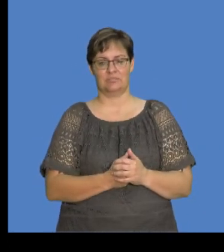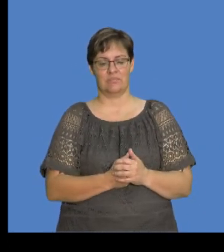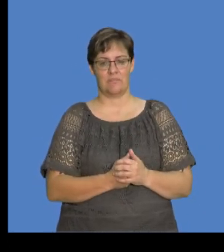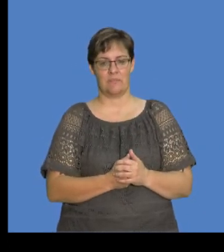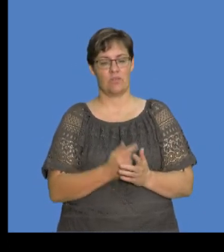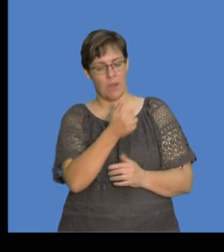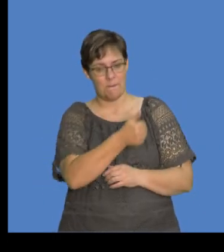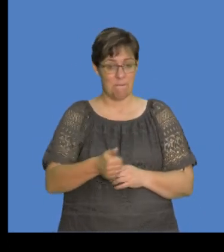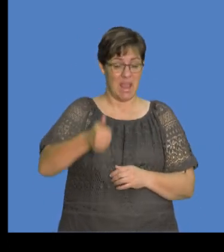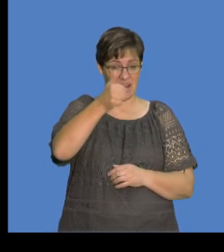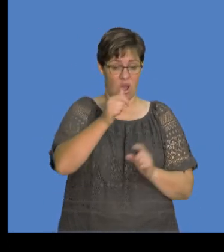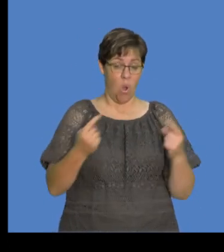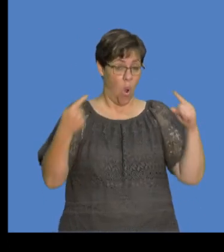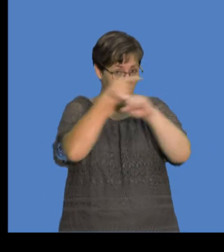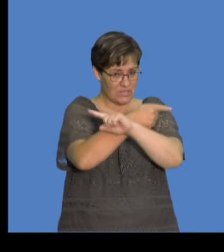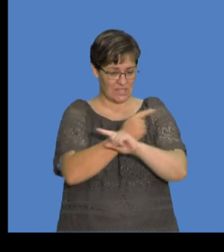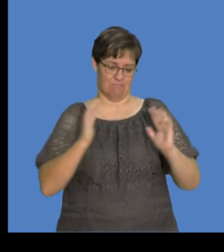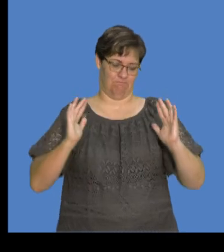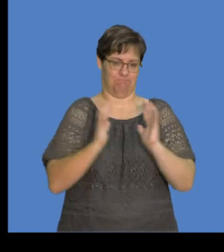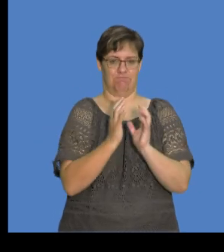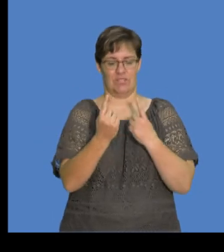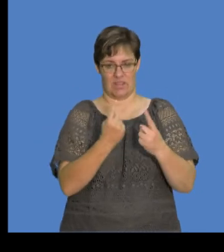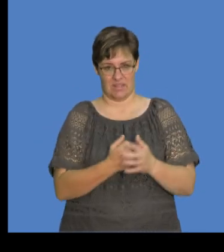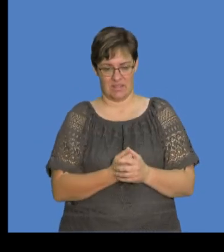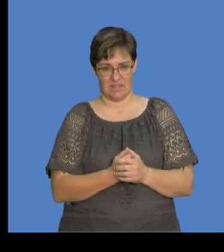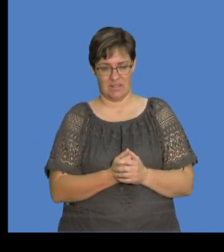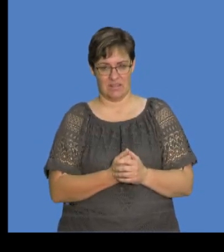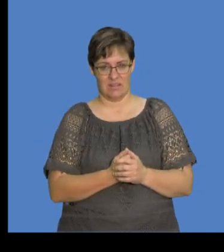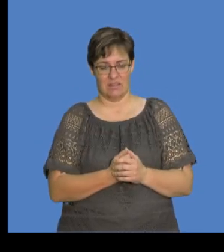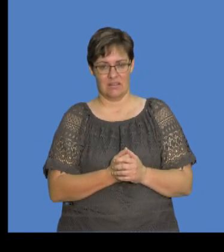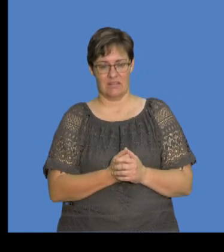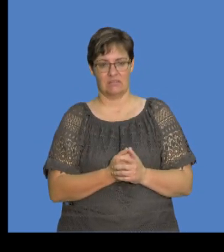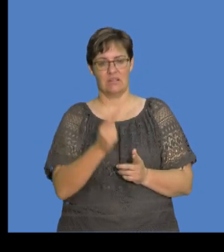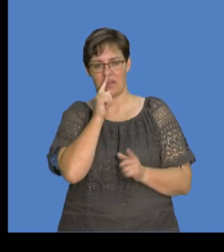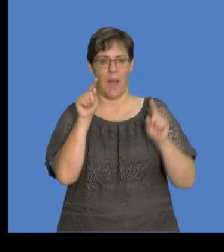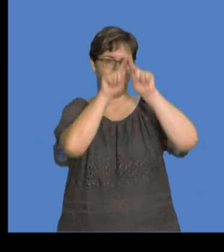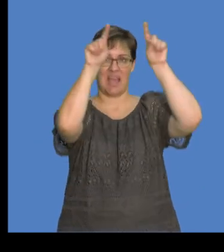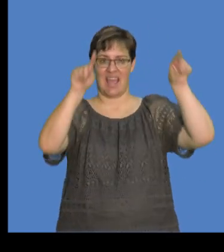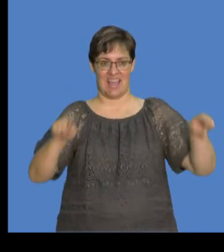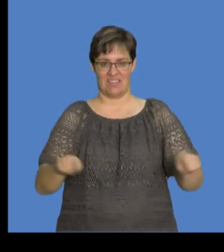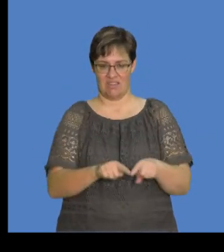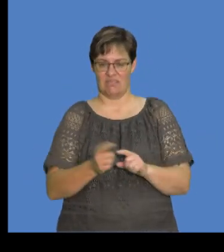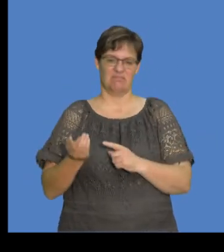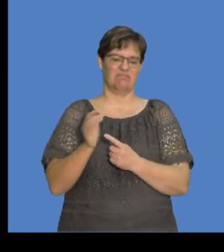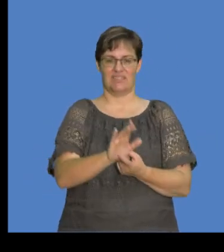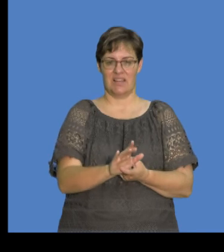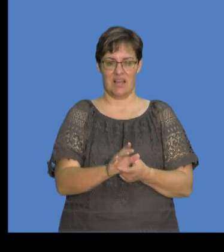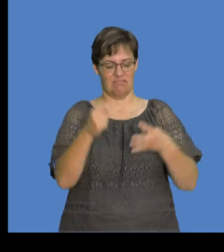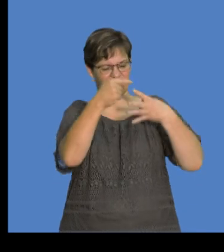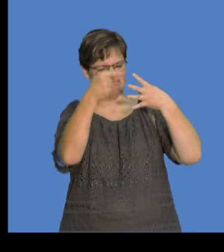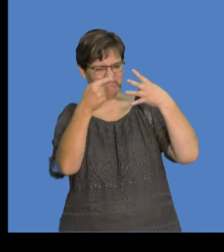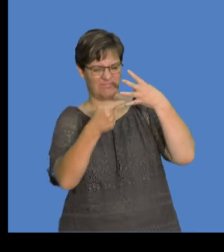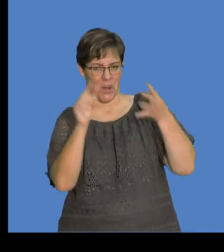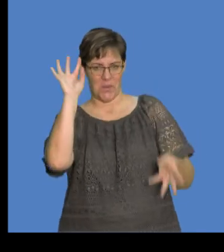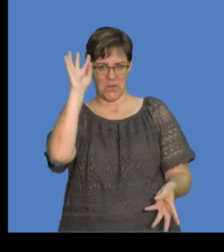of attraction. So that's the main, main idea. Okay, let's go back to our, you know, our big picture to sign,